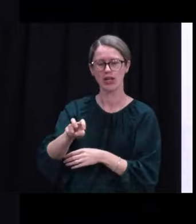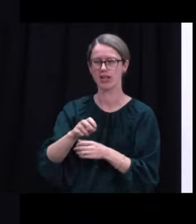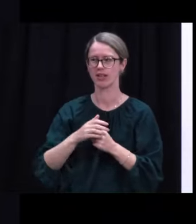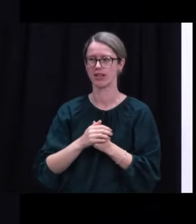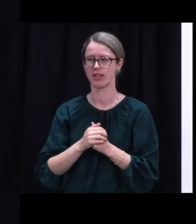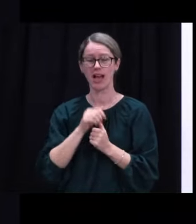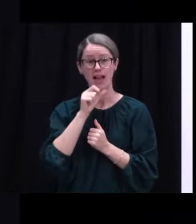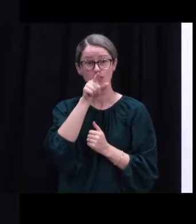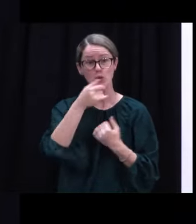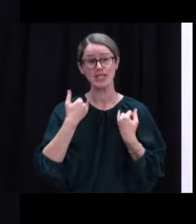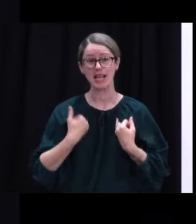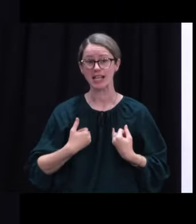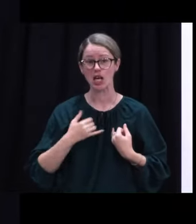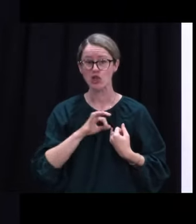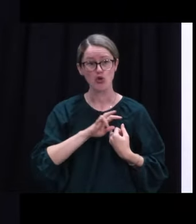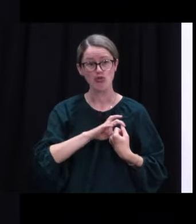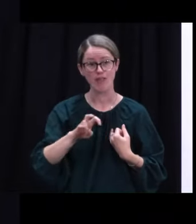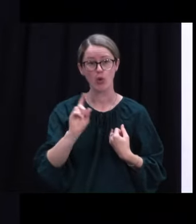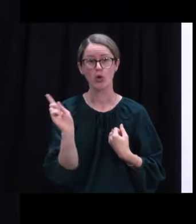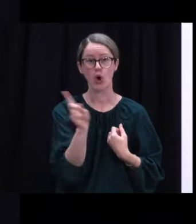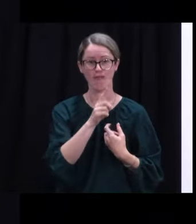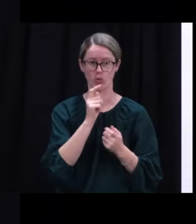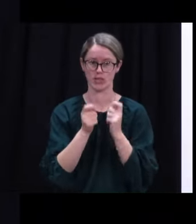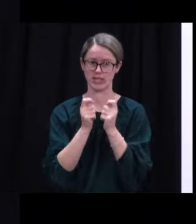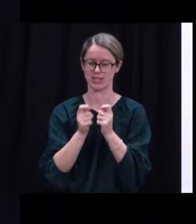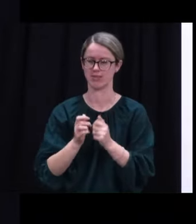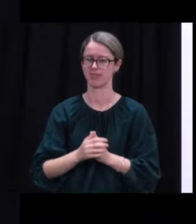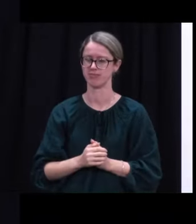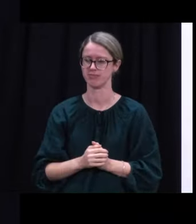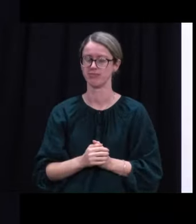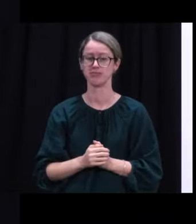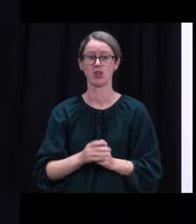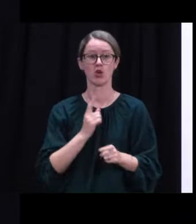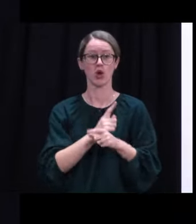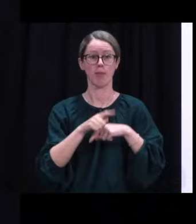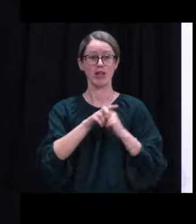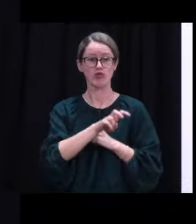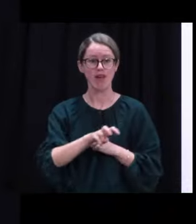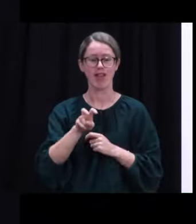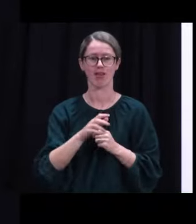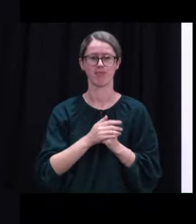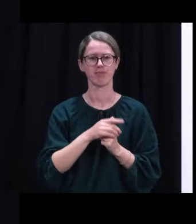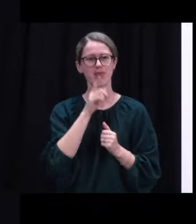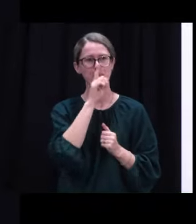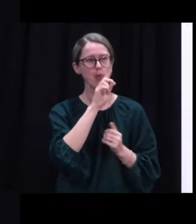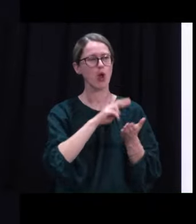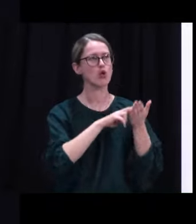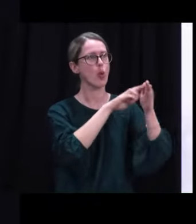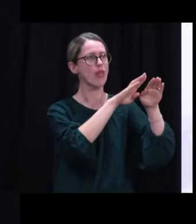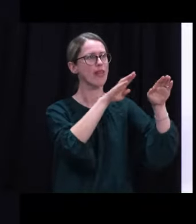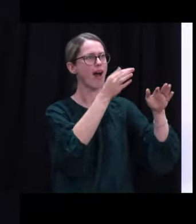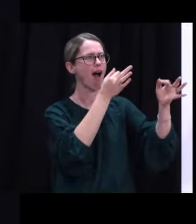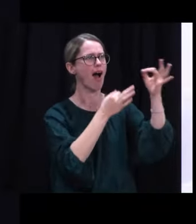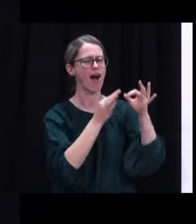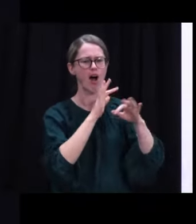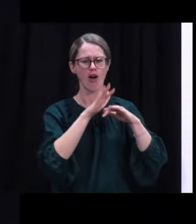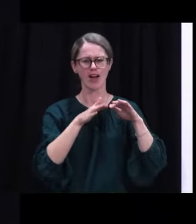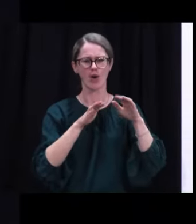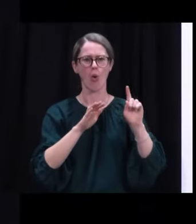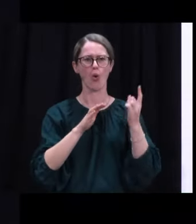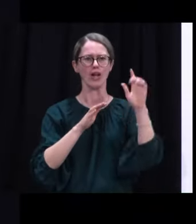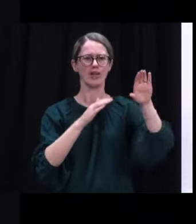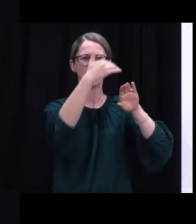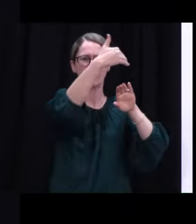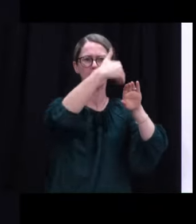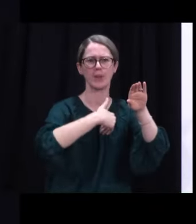travel if you are sick. Do get a test though. Speaking of travel, the good people of Northland have raised some queries about transiting through